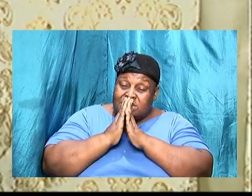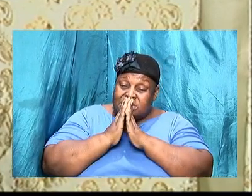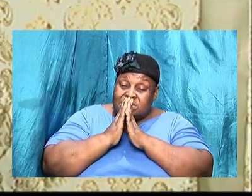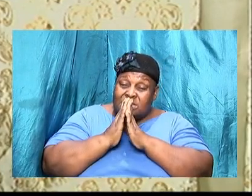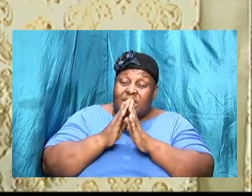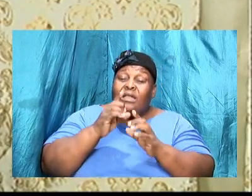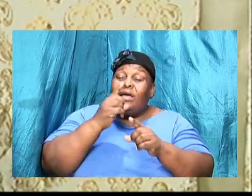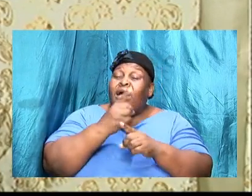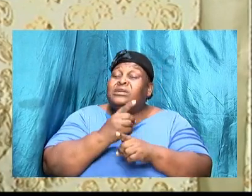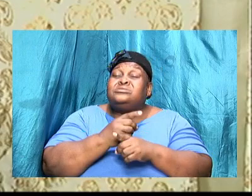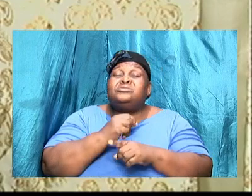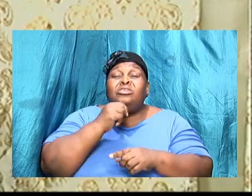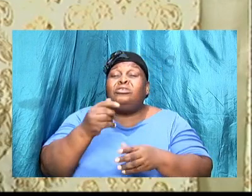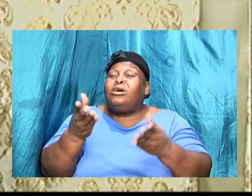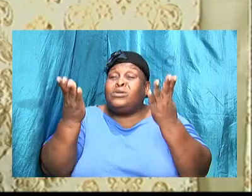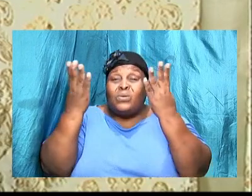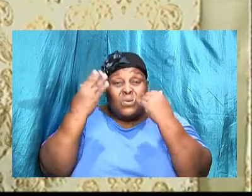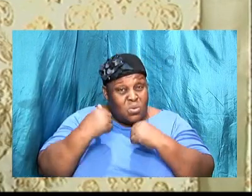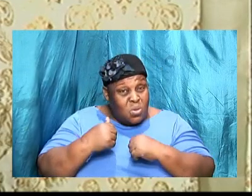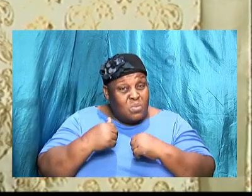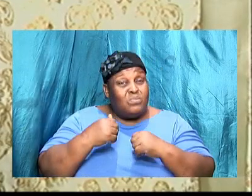answer will not come right away.